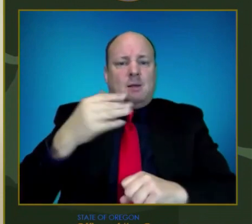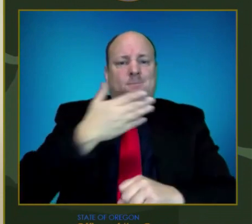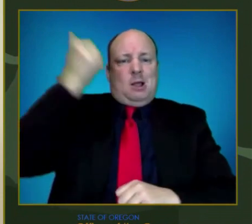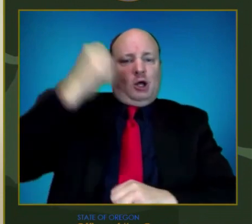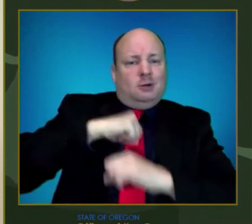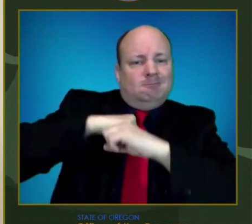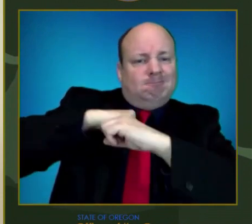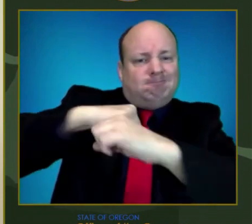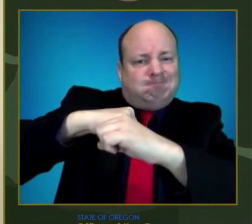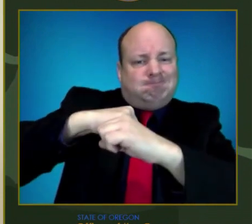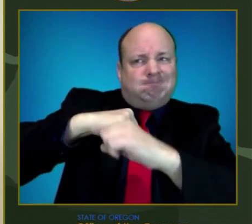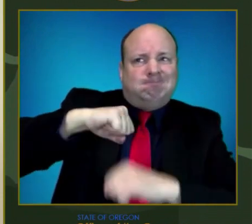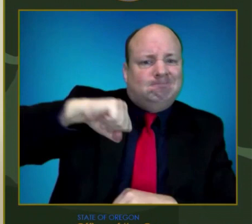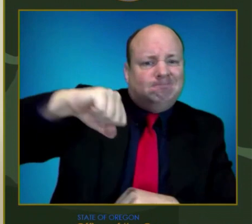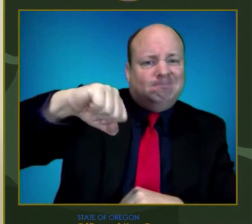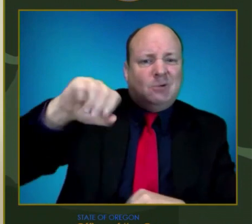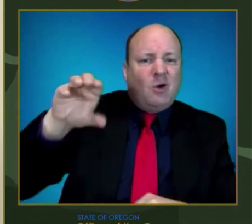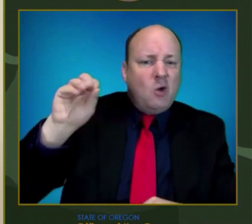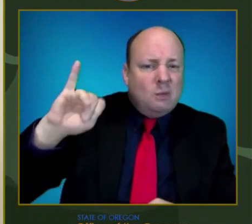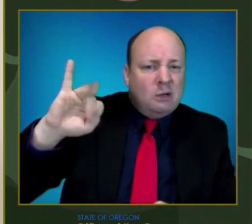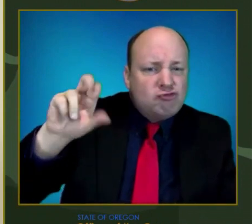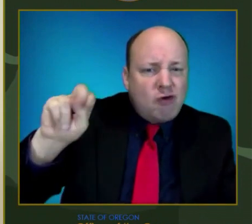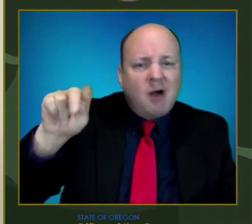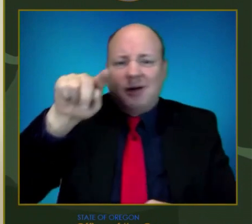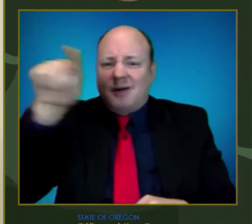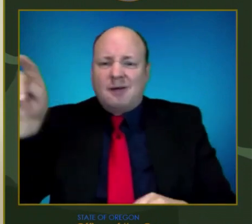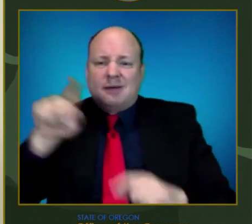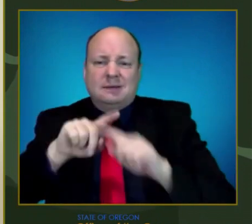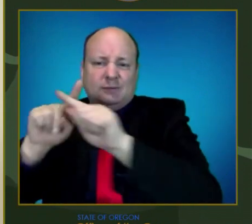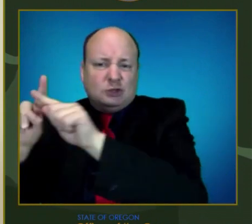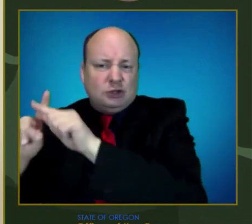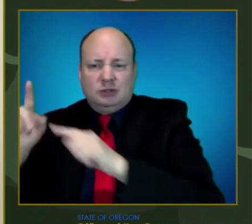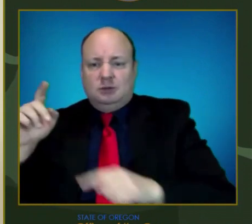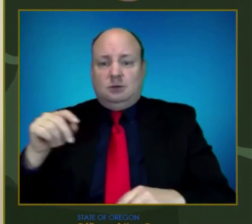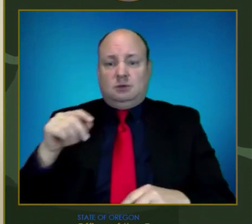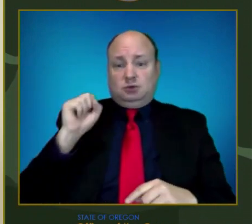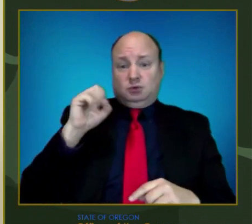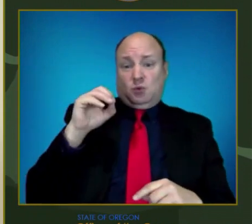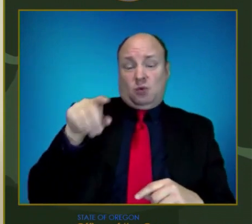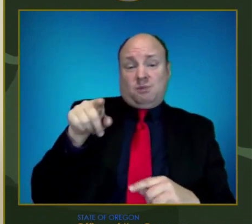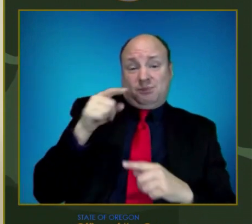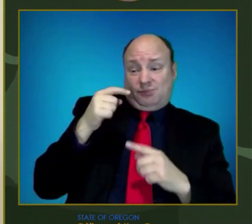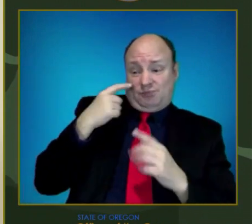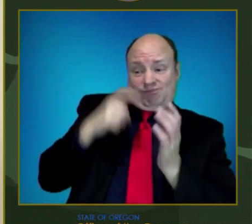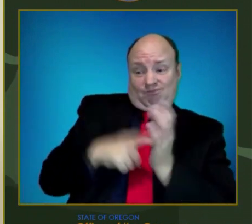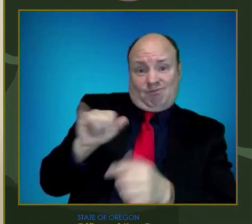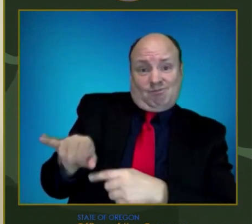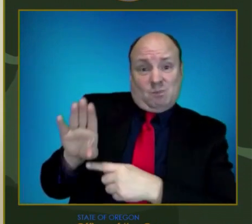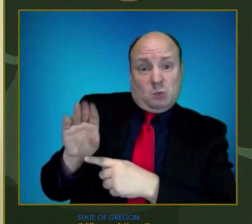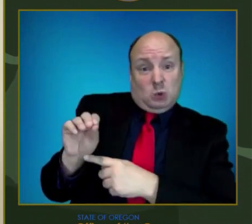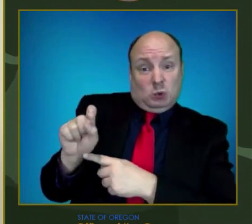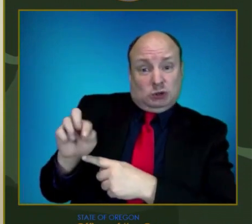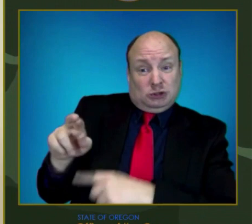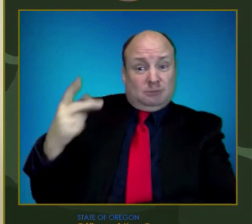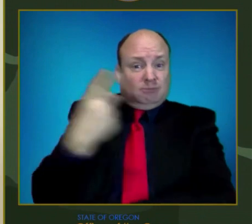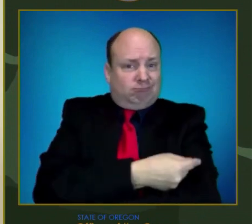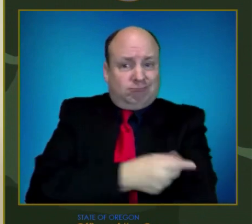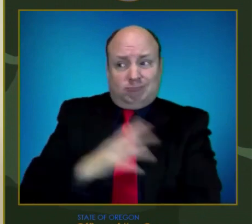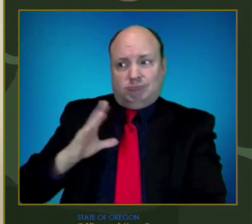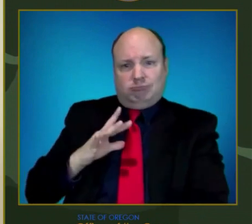And the preliminary research shows boosters provide a critical layer of protection against the Omicron variant.